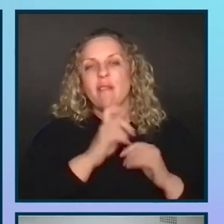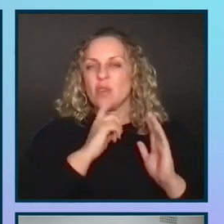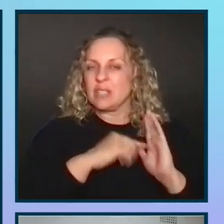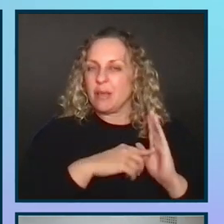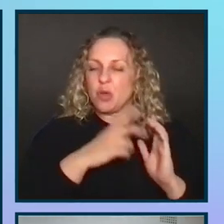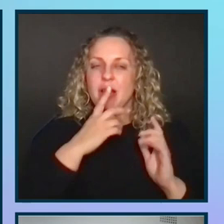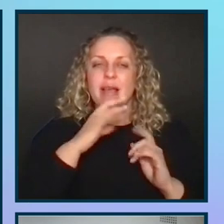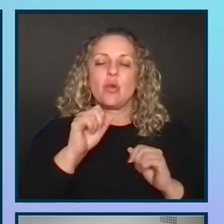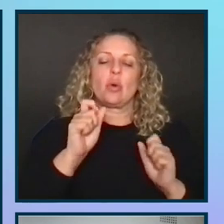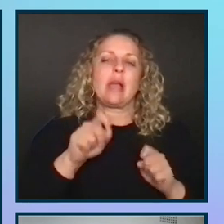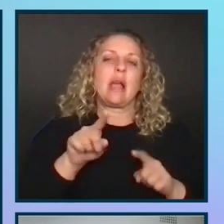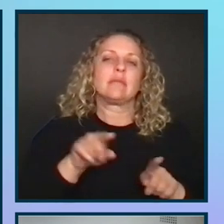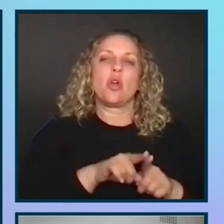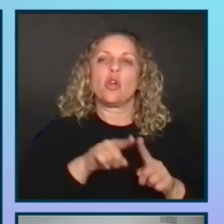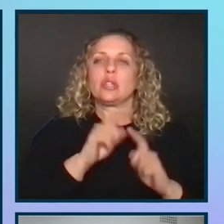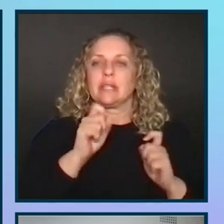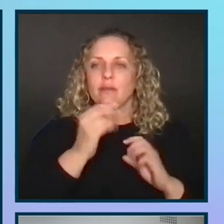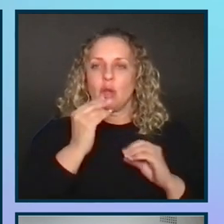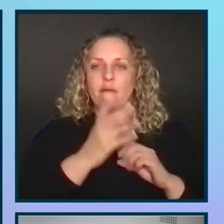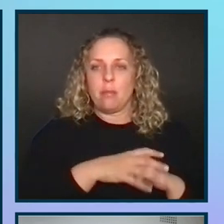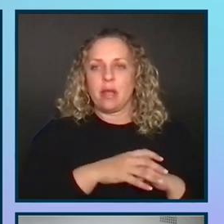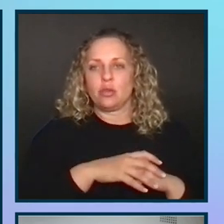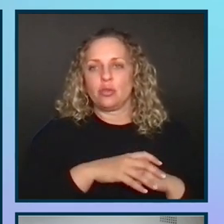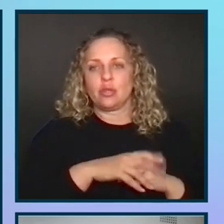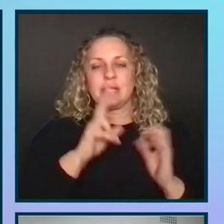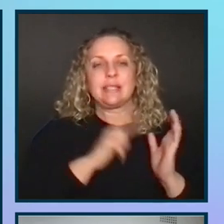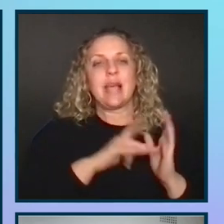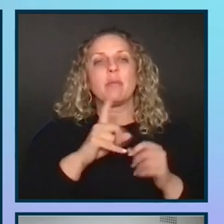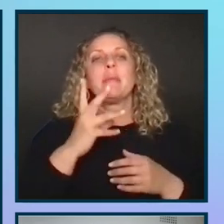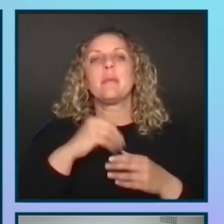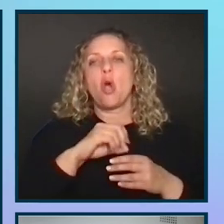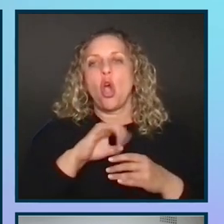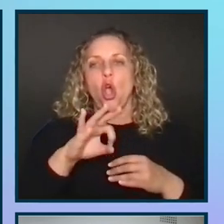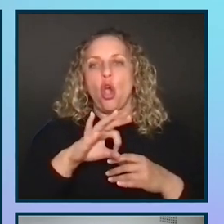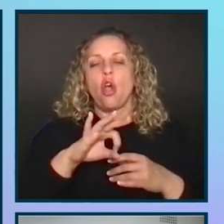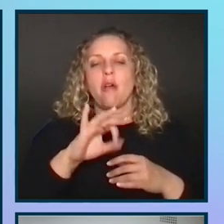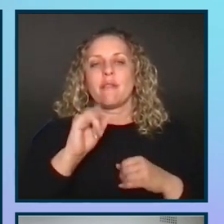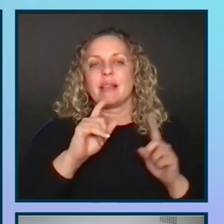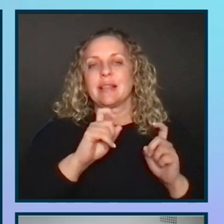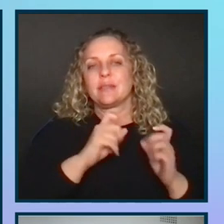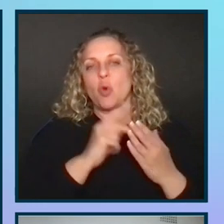And you can like give your information and sign up to be part of the tester program.